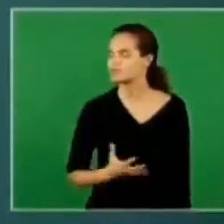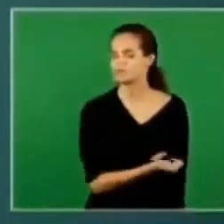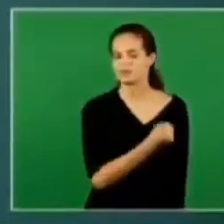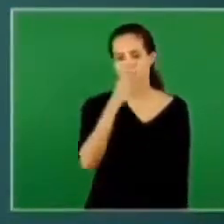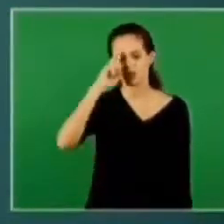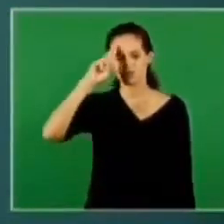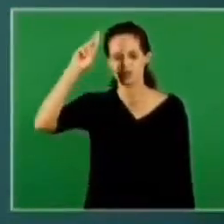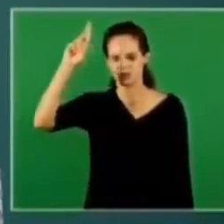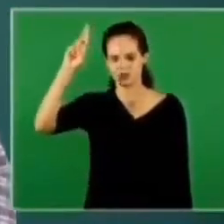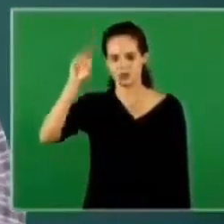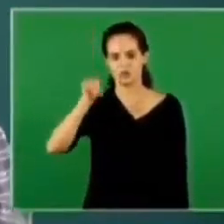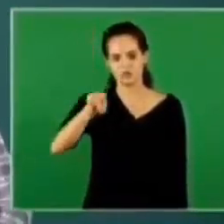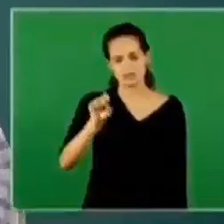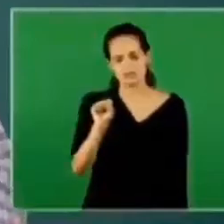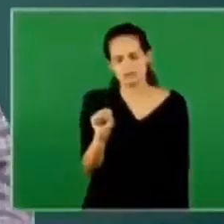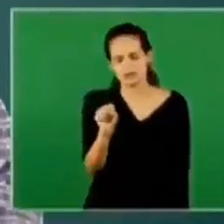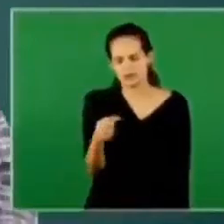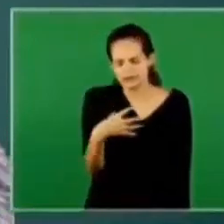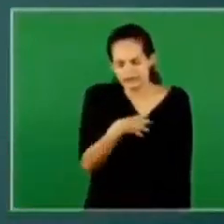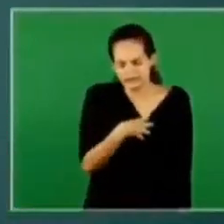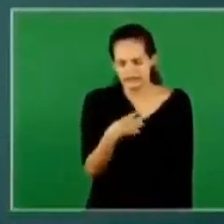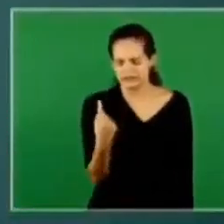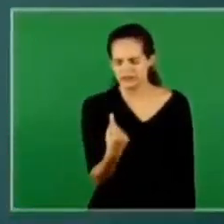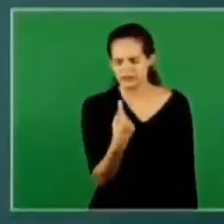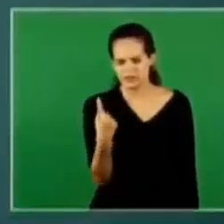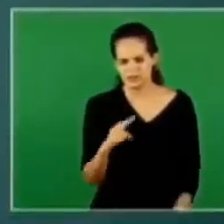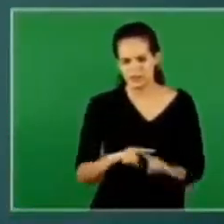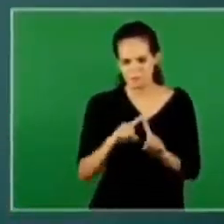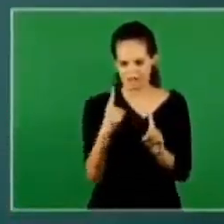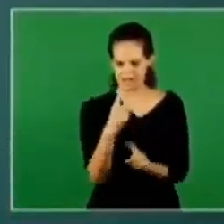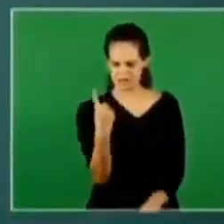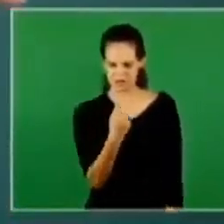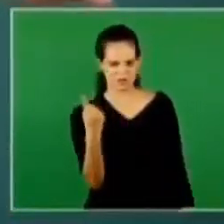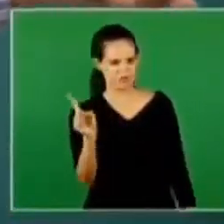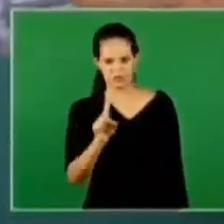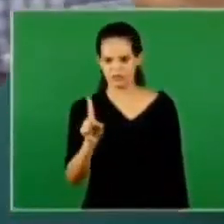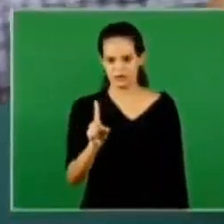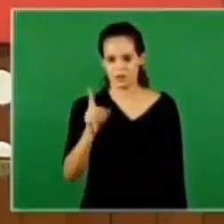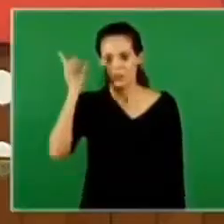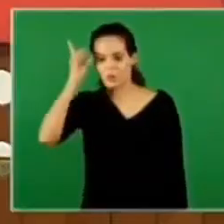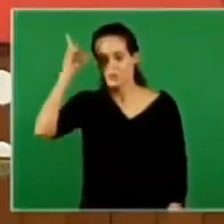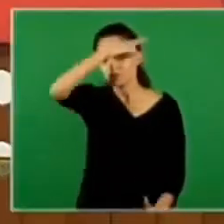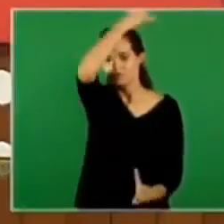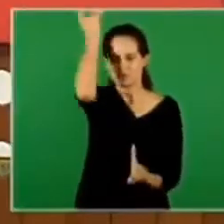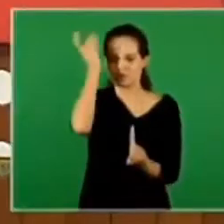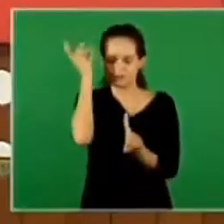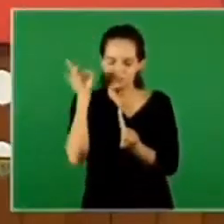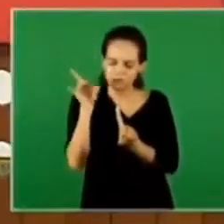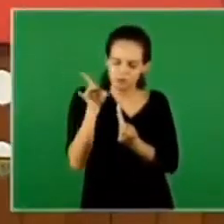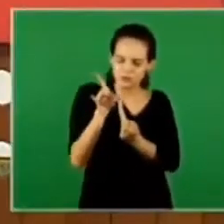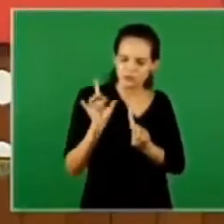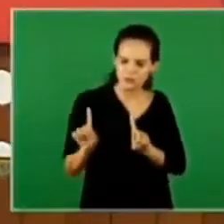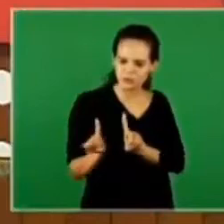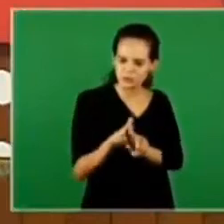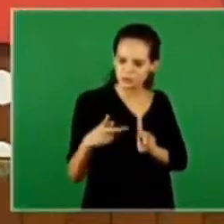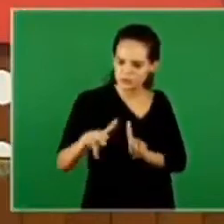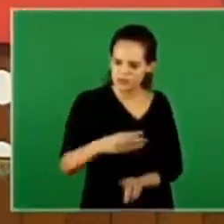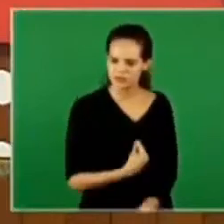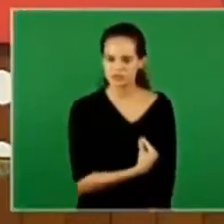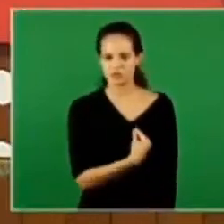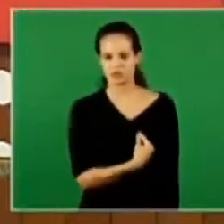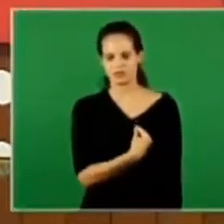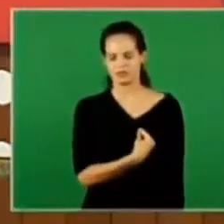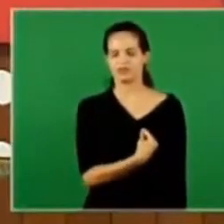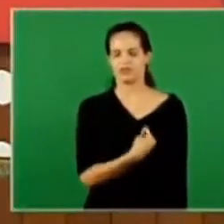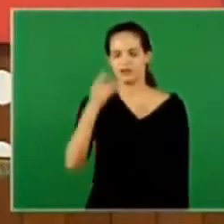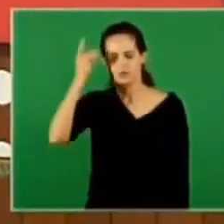name of the lord you may feel alone but you're not alone the holy spirit is with you the holy